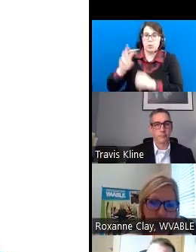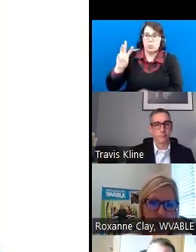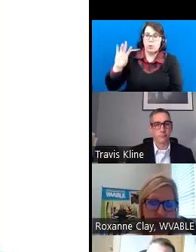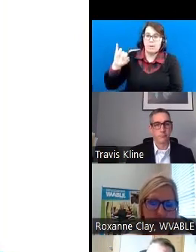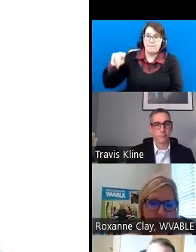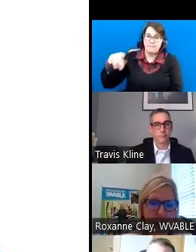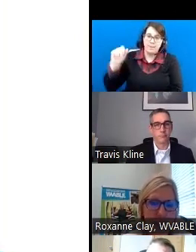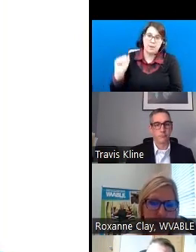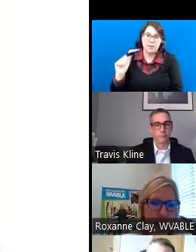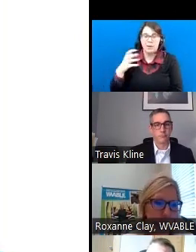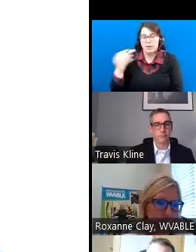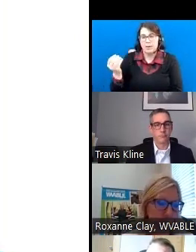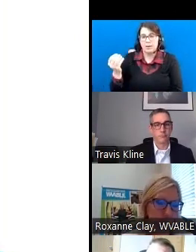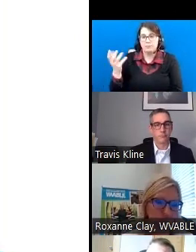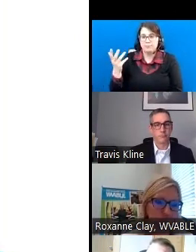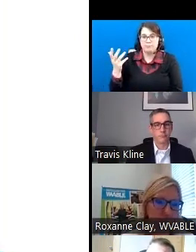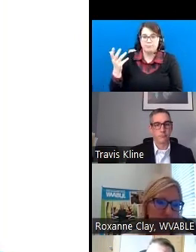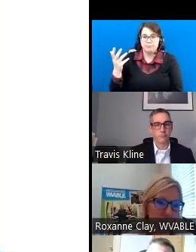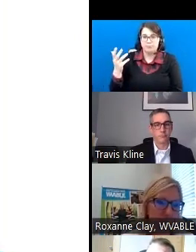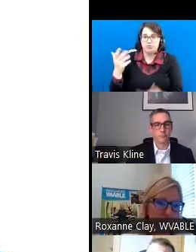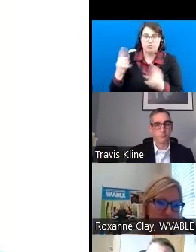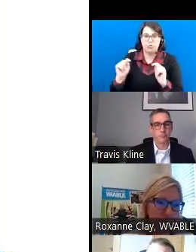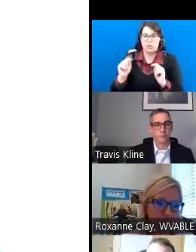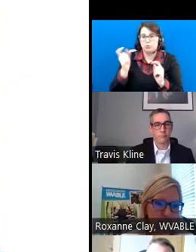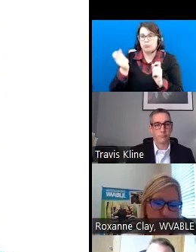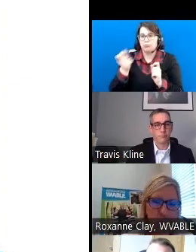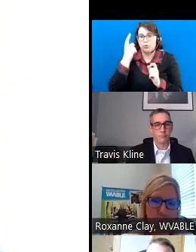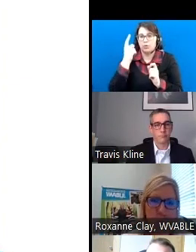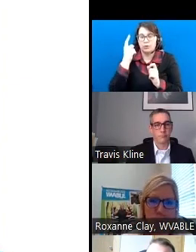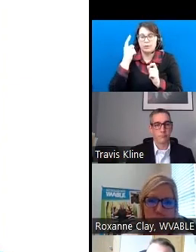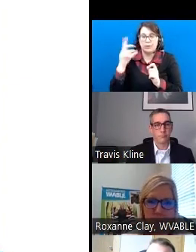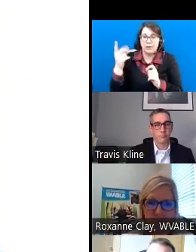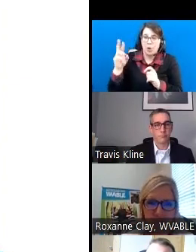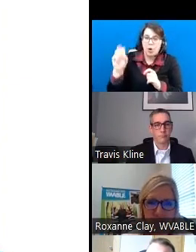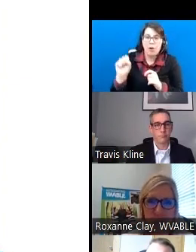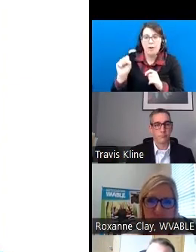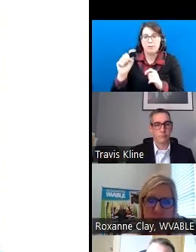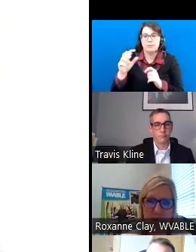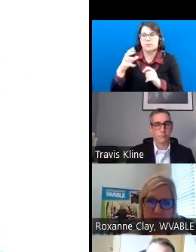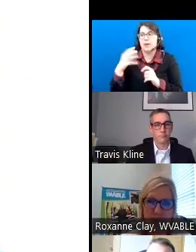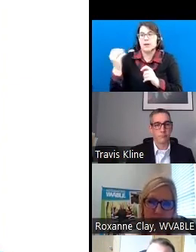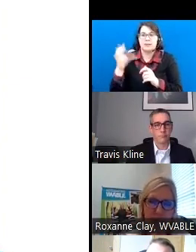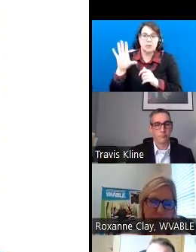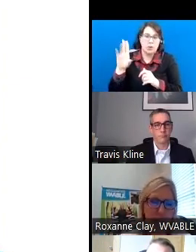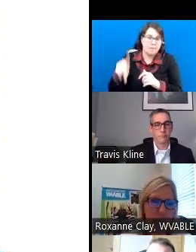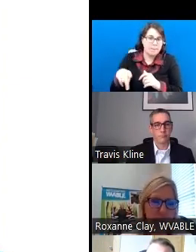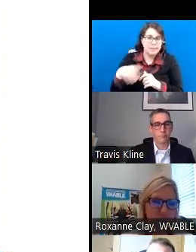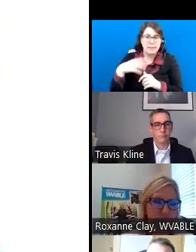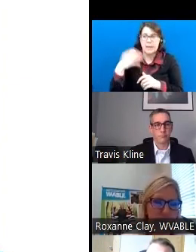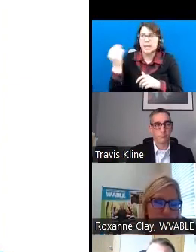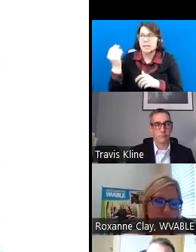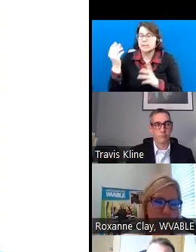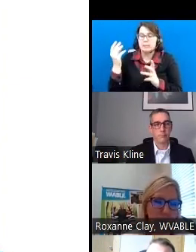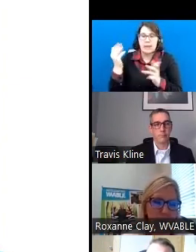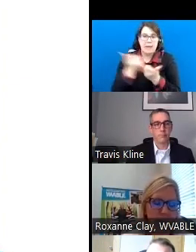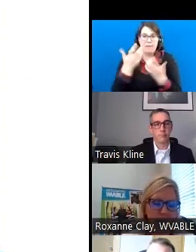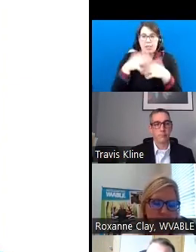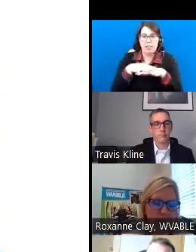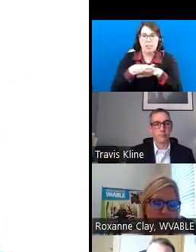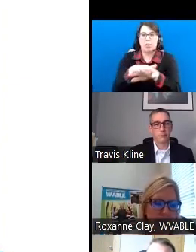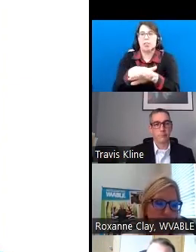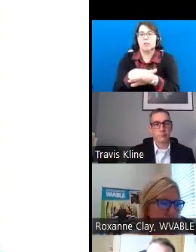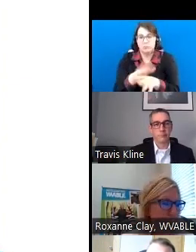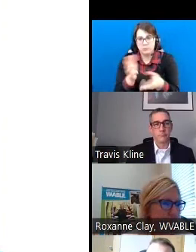and, and, you know, trying to understand, you know, Division of Rehab Services and CRPs and how everything is just so intertwined.